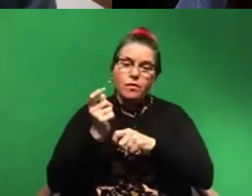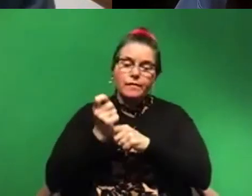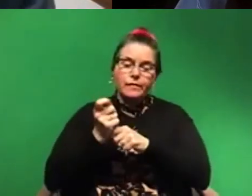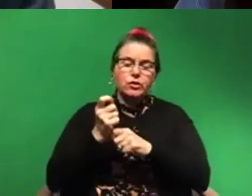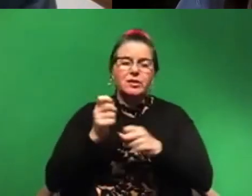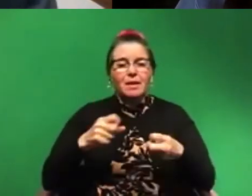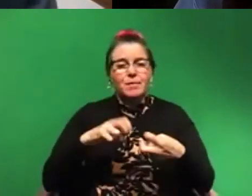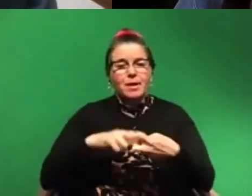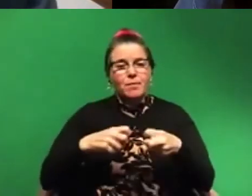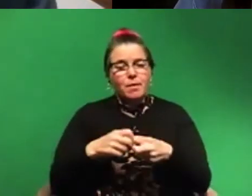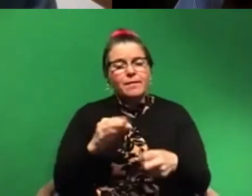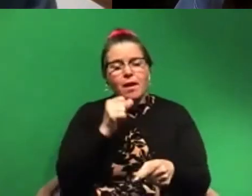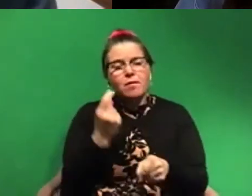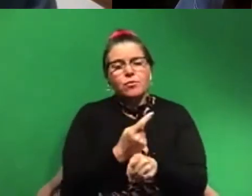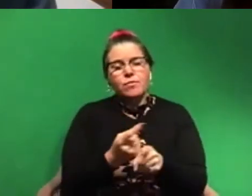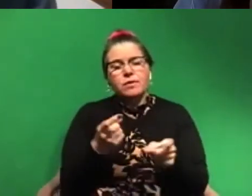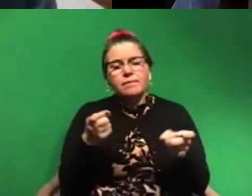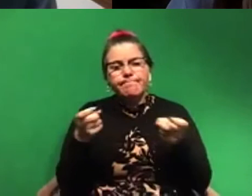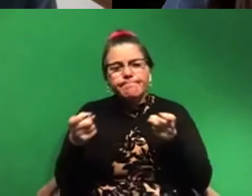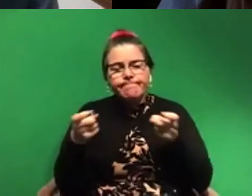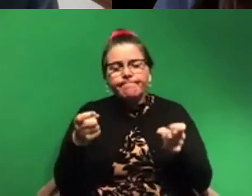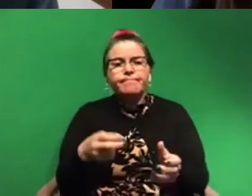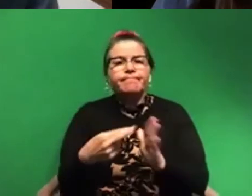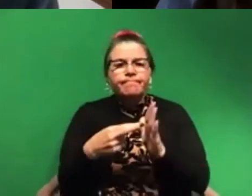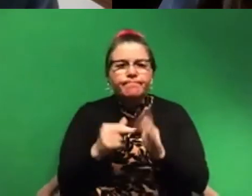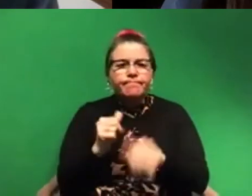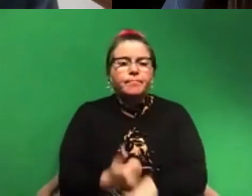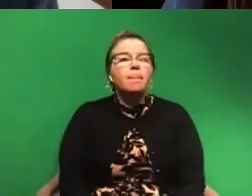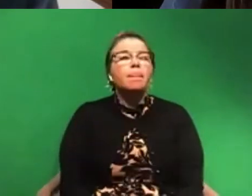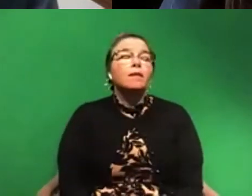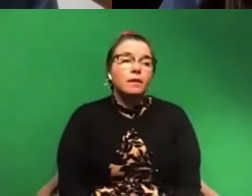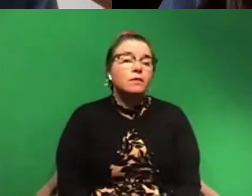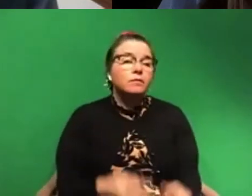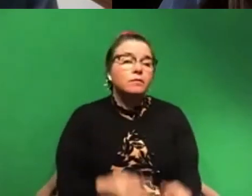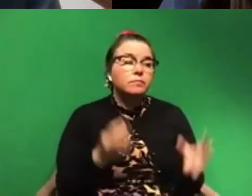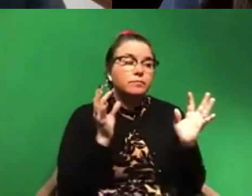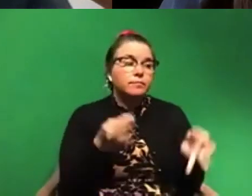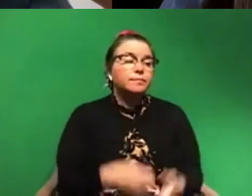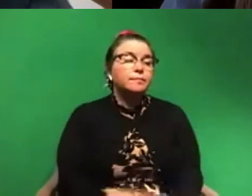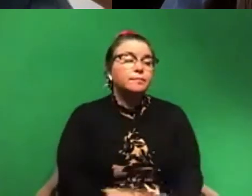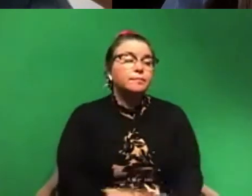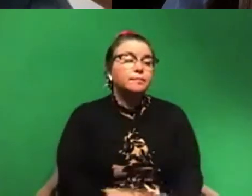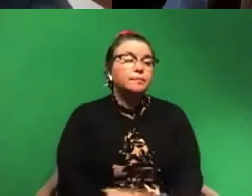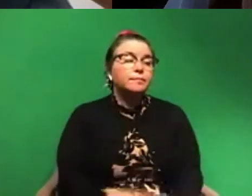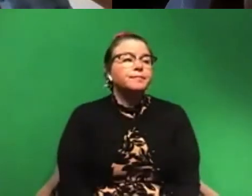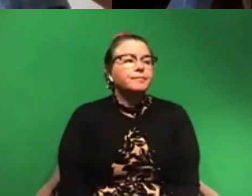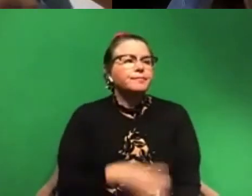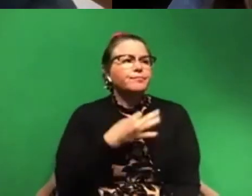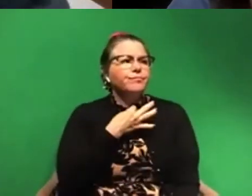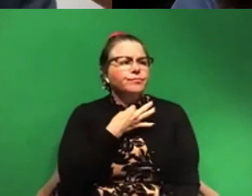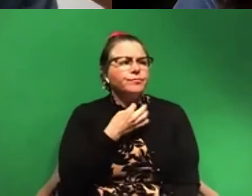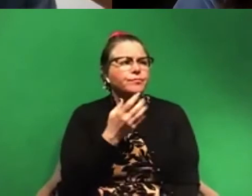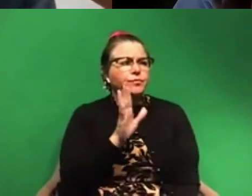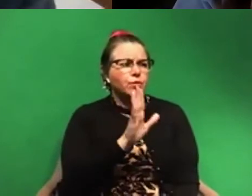appropriately regulated. Absolutely. Um, Jayden would like to know, what was your biggest marine animal that you've ever